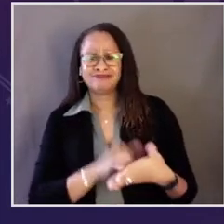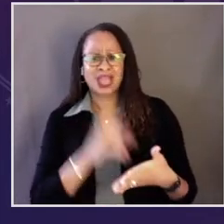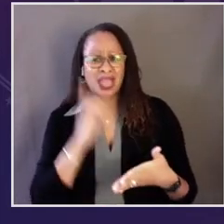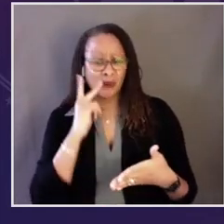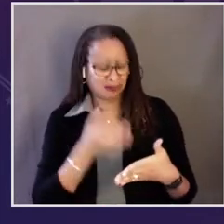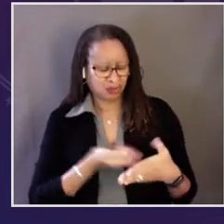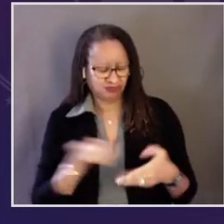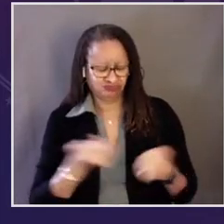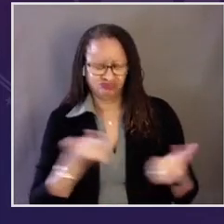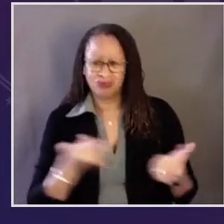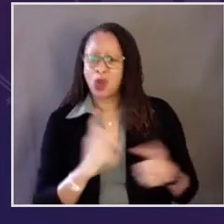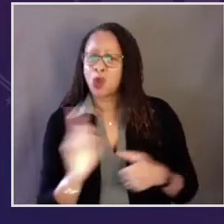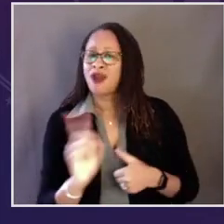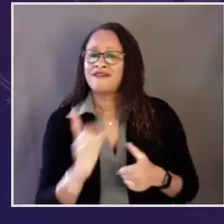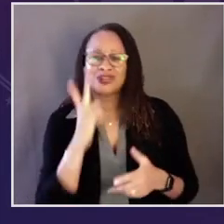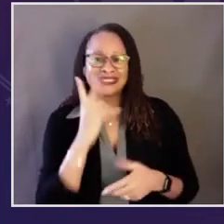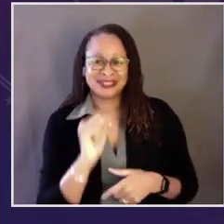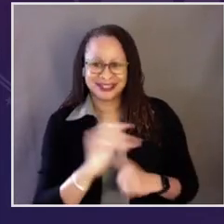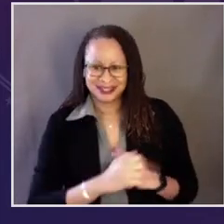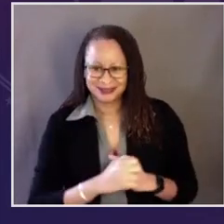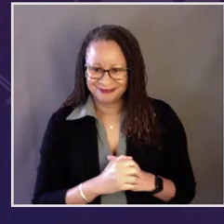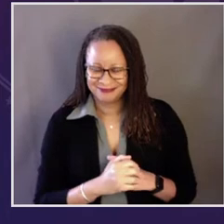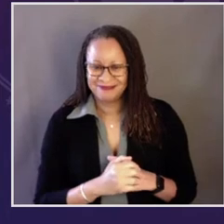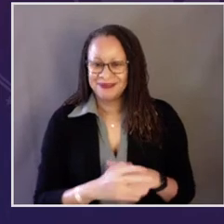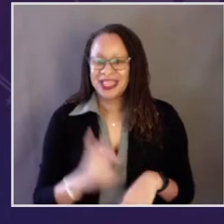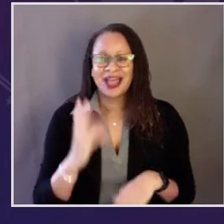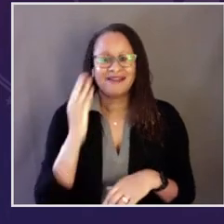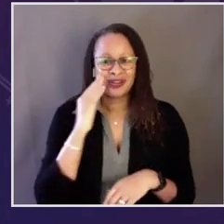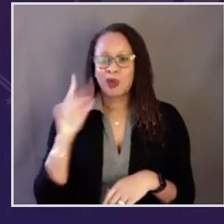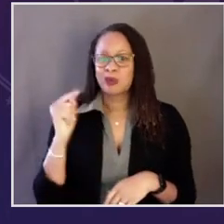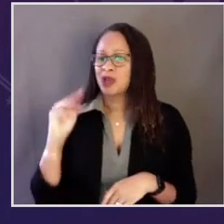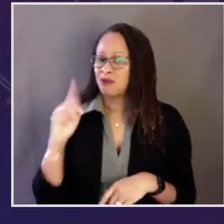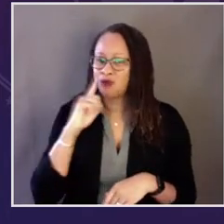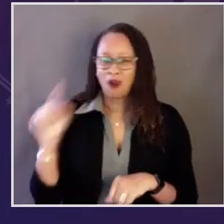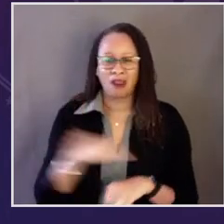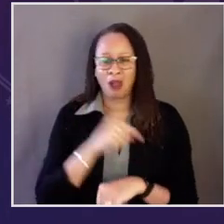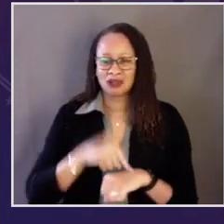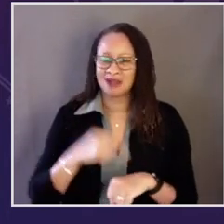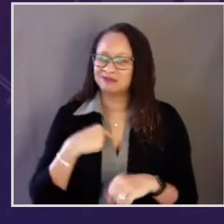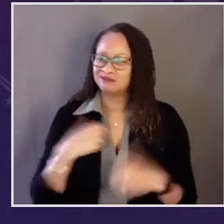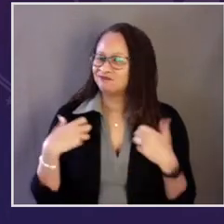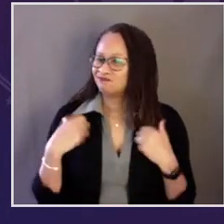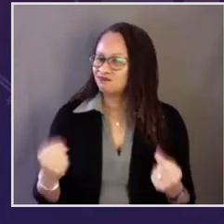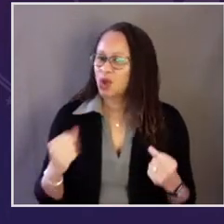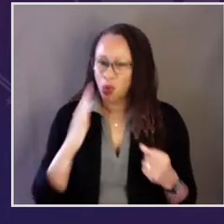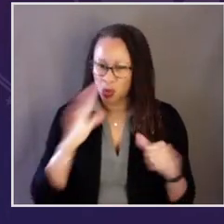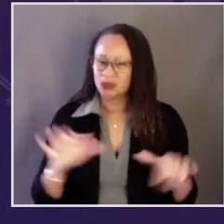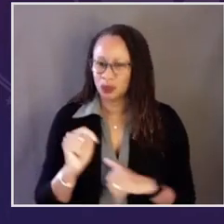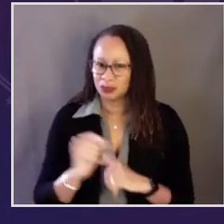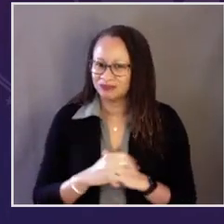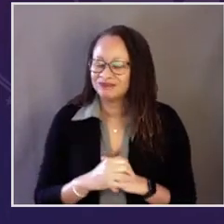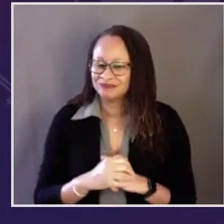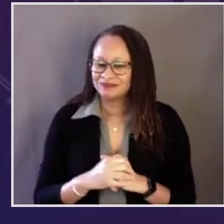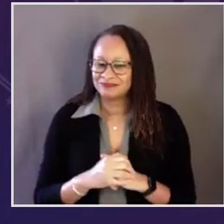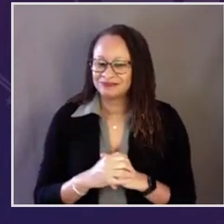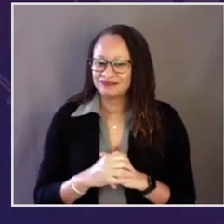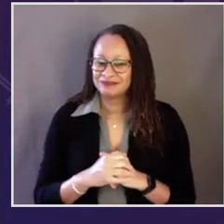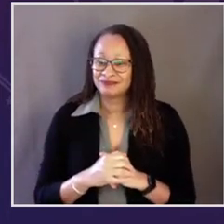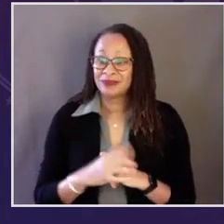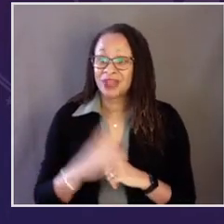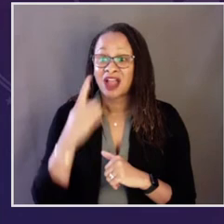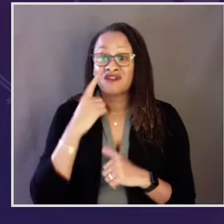He recognizes the history of discrimination and will root it out wherever it exists. I've known Tom for a long time